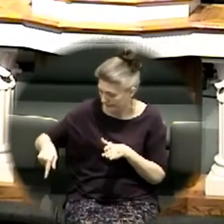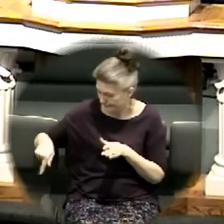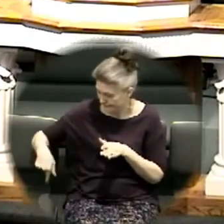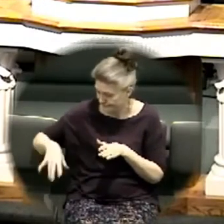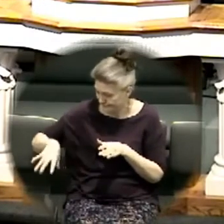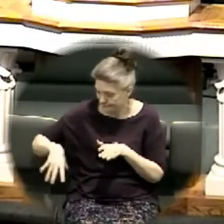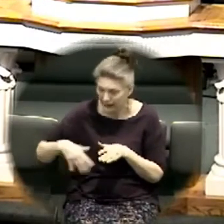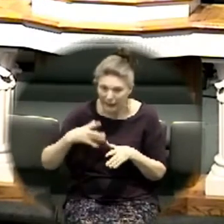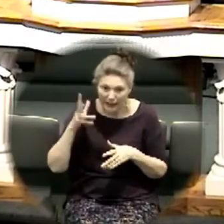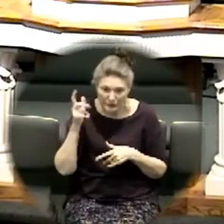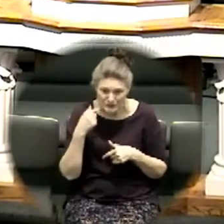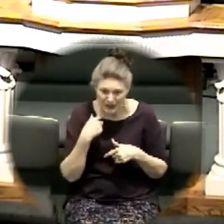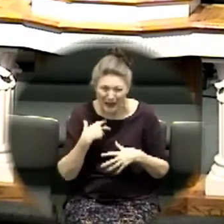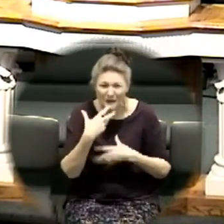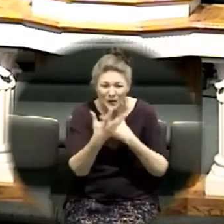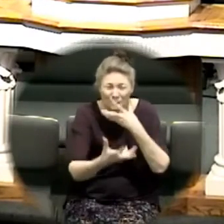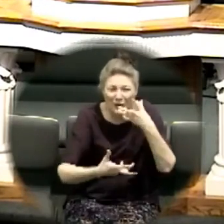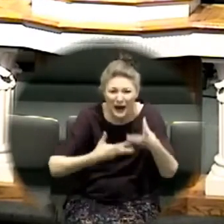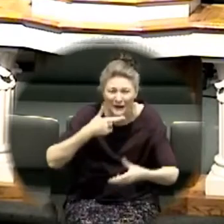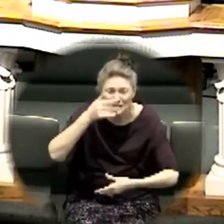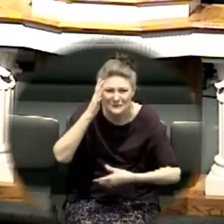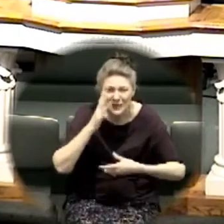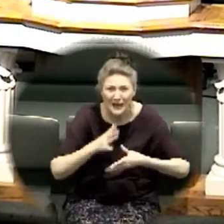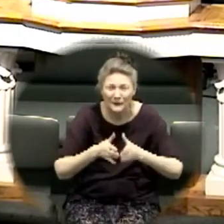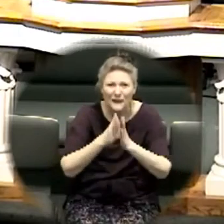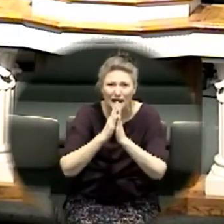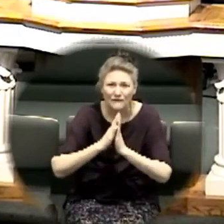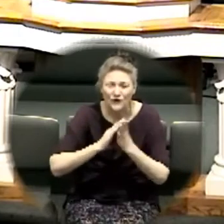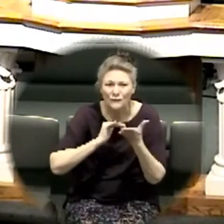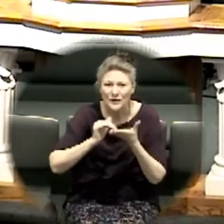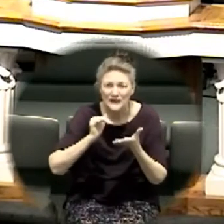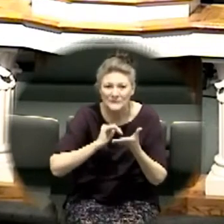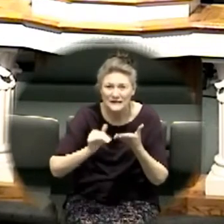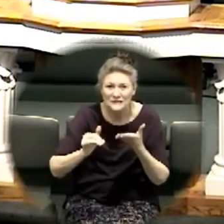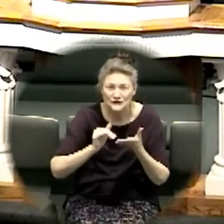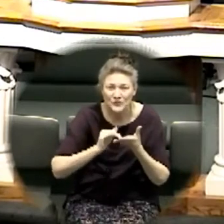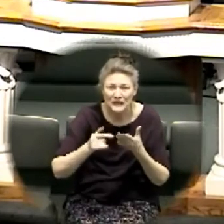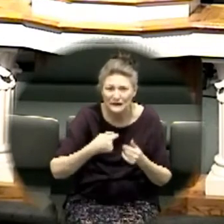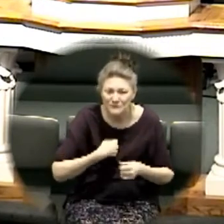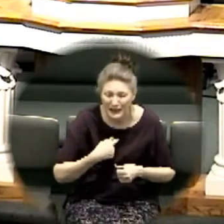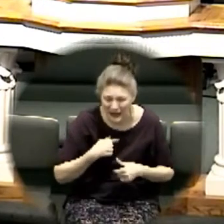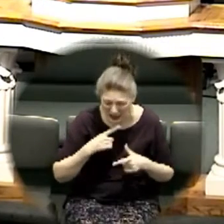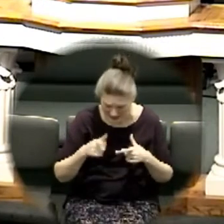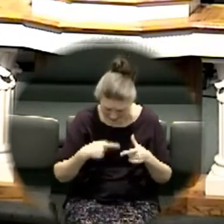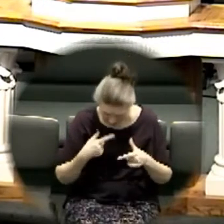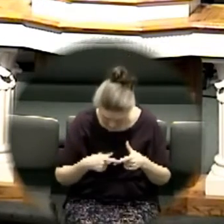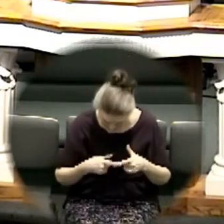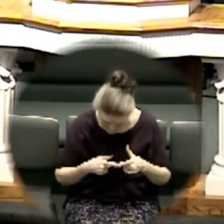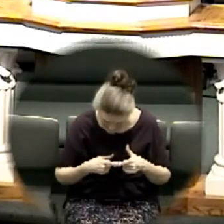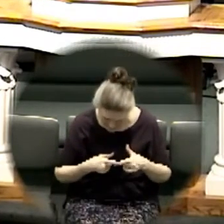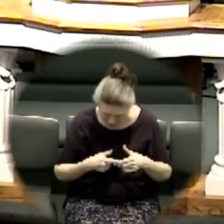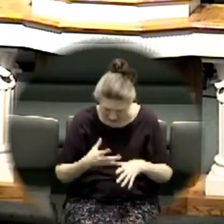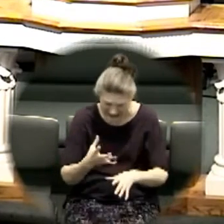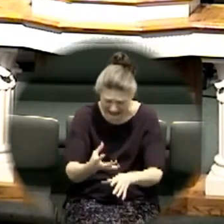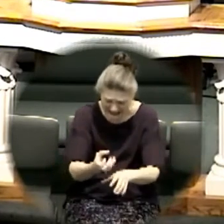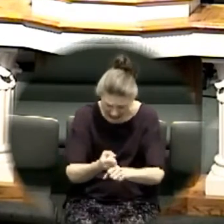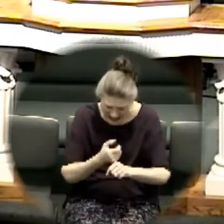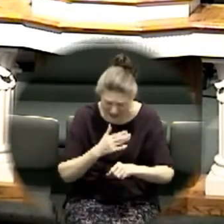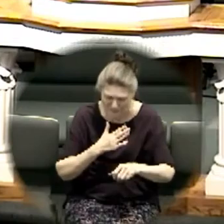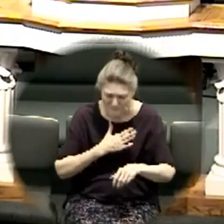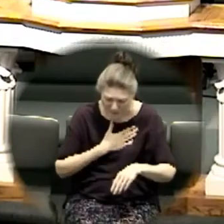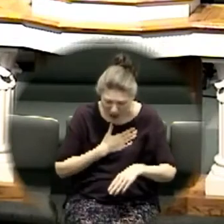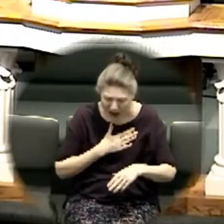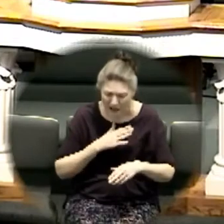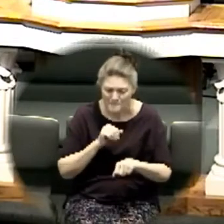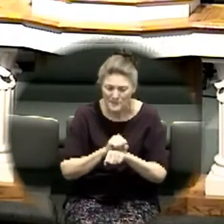out to God right now and I'm going to ask him for forgiveness and he's going to forgive me and then I'm going to reach out for my miracle I'm going to walk